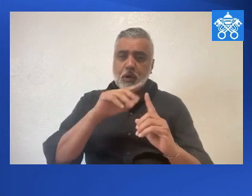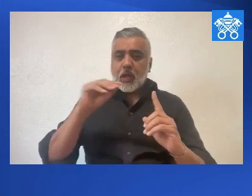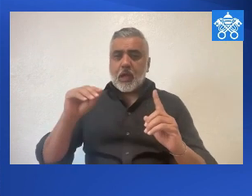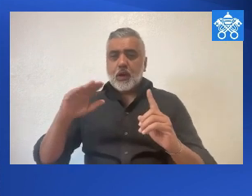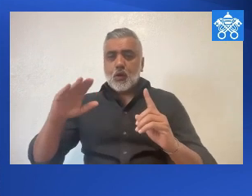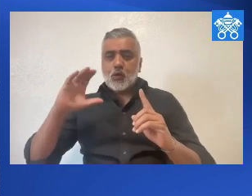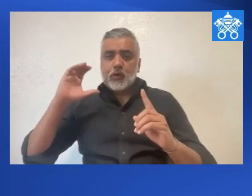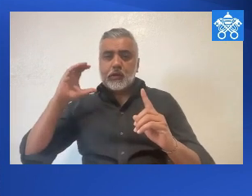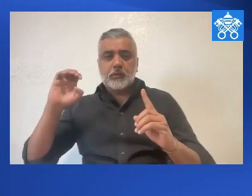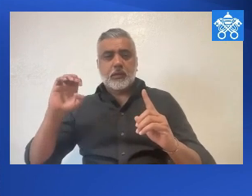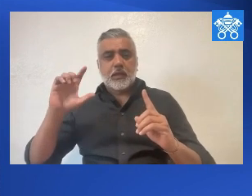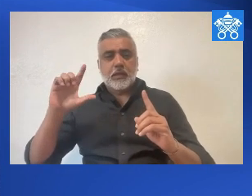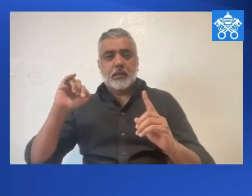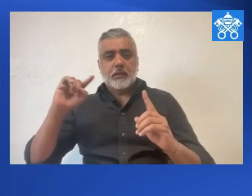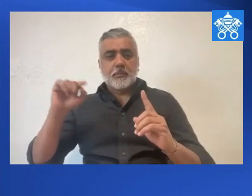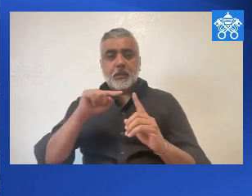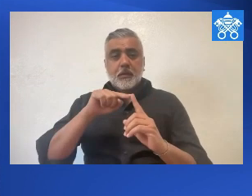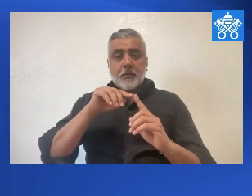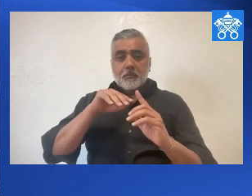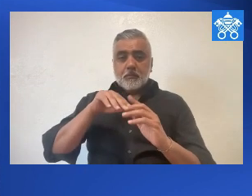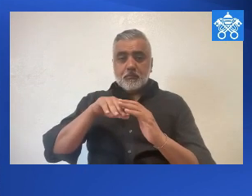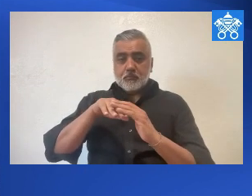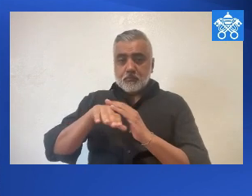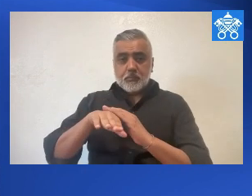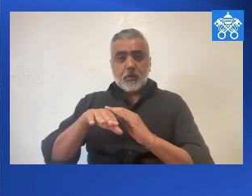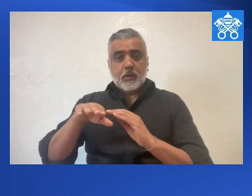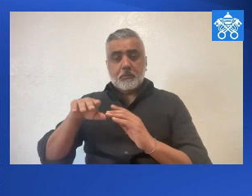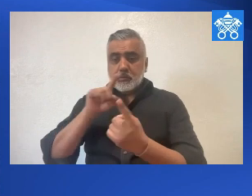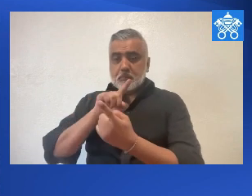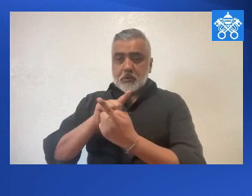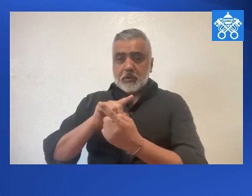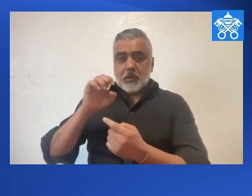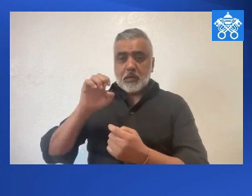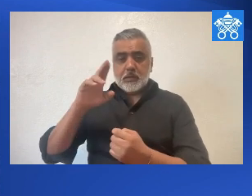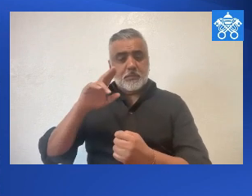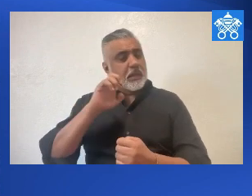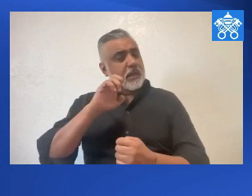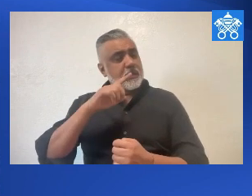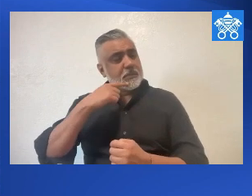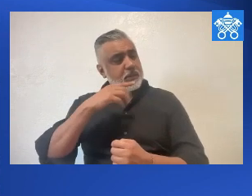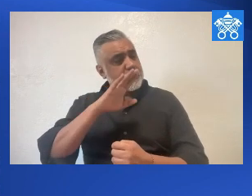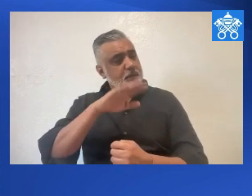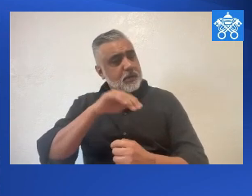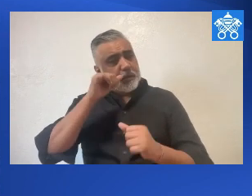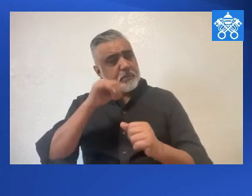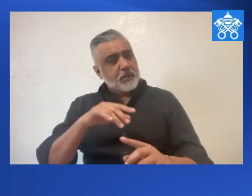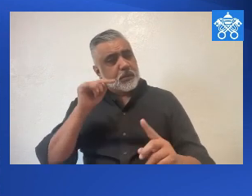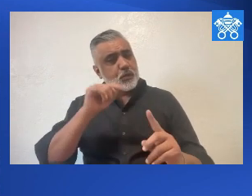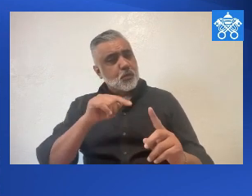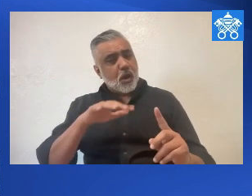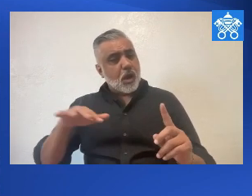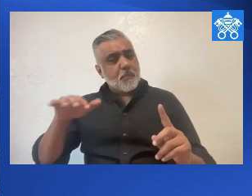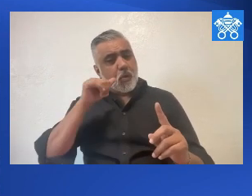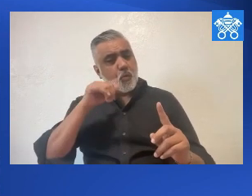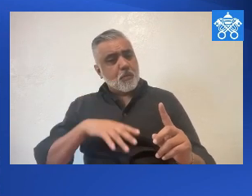between her and her cousin Elizabeth. When Mary enters the house and greets Elizabeth, Elizabeth says,